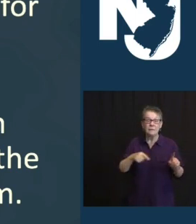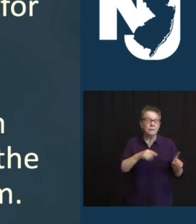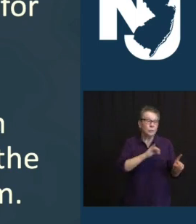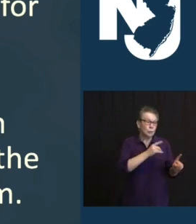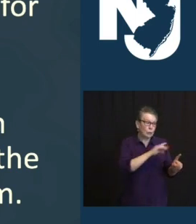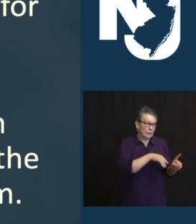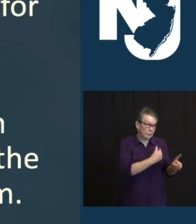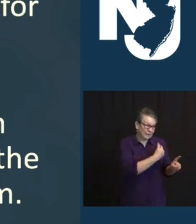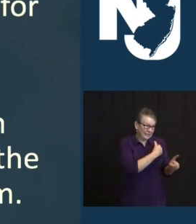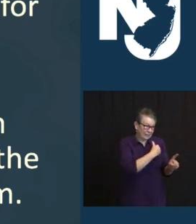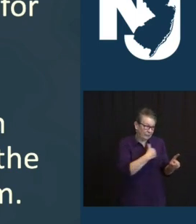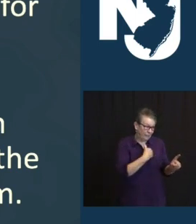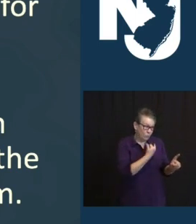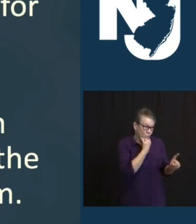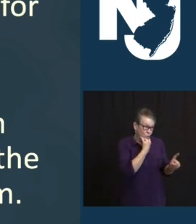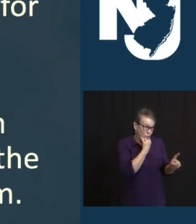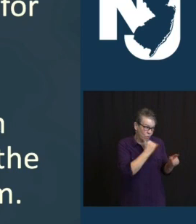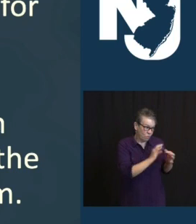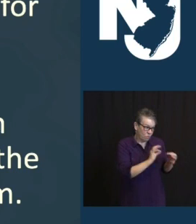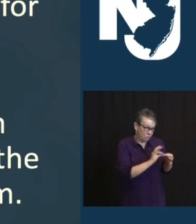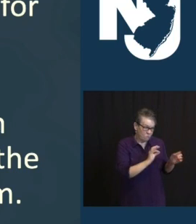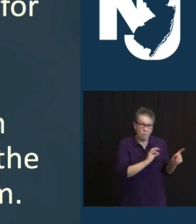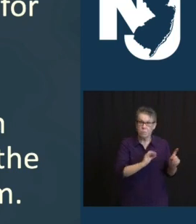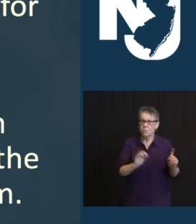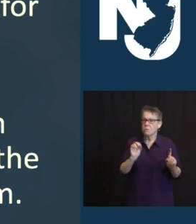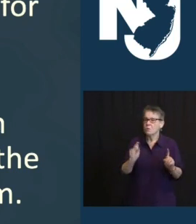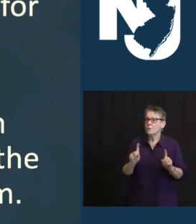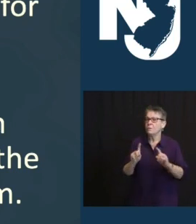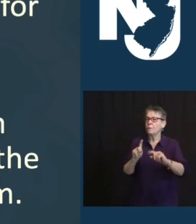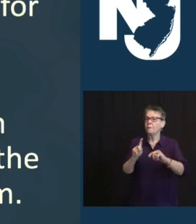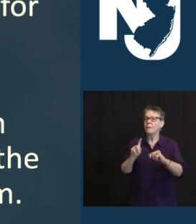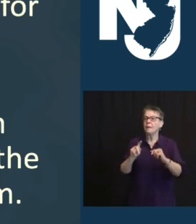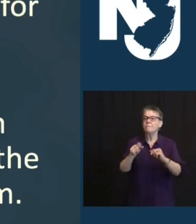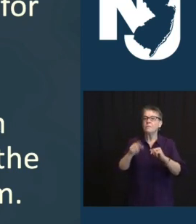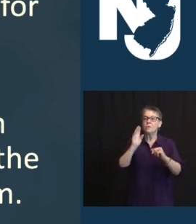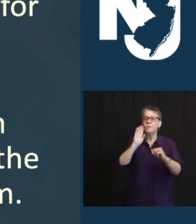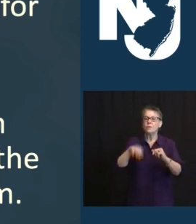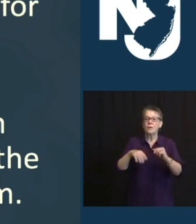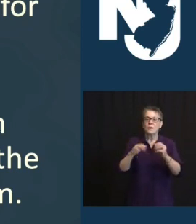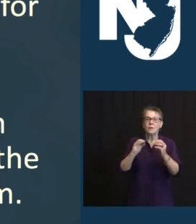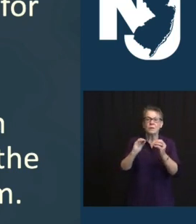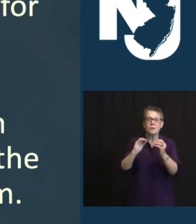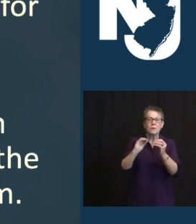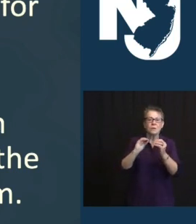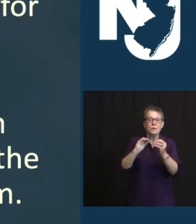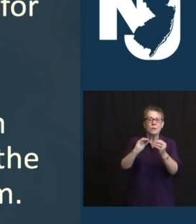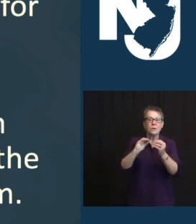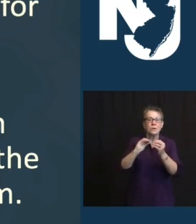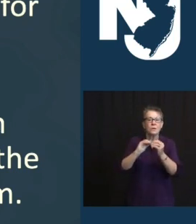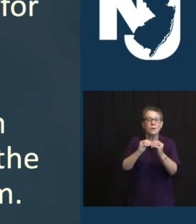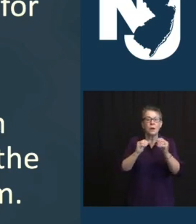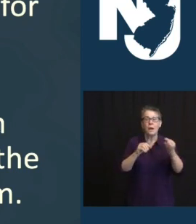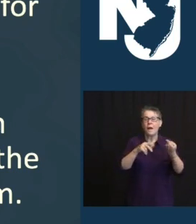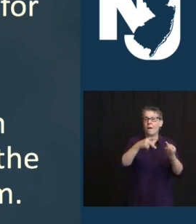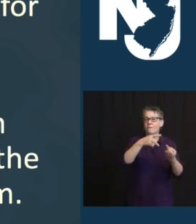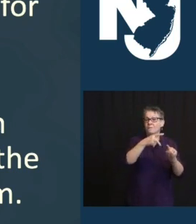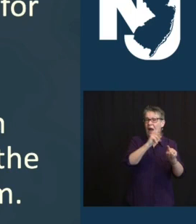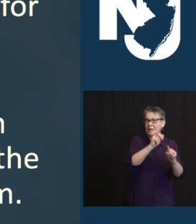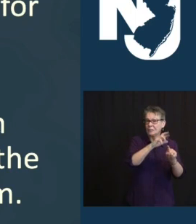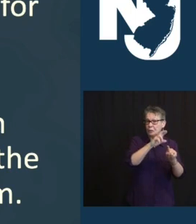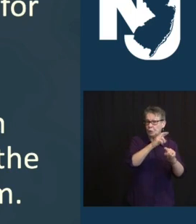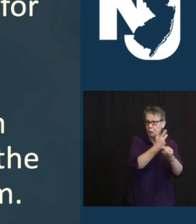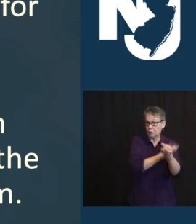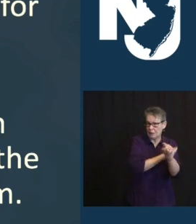WHILE THE NUMBERS ON THE SURFACE MAY NOT BE QUITE AS HIGH AS MODERNA AND PFIZER, HE REMINDED ME THAT THEY TESTED THIS, THE